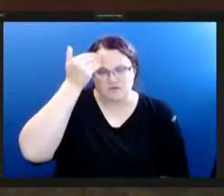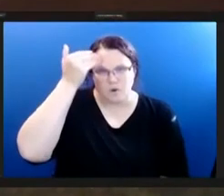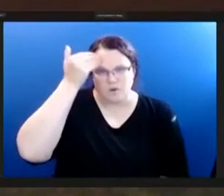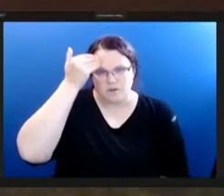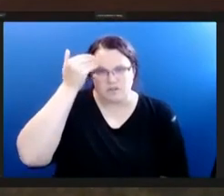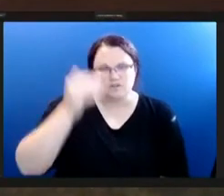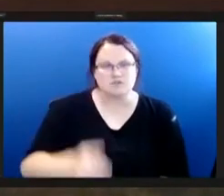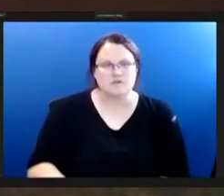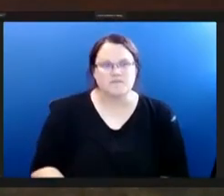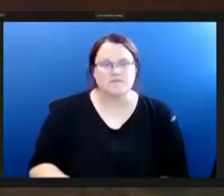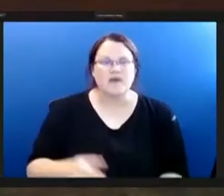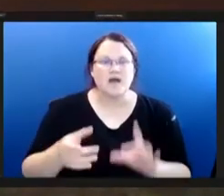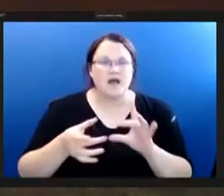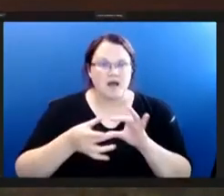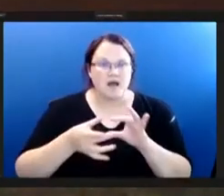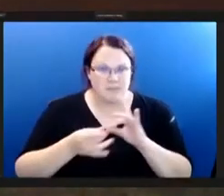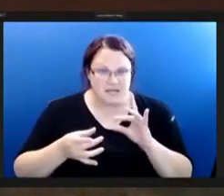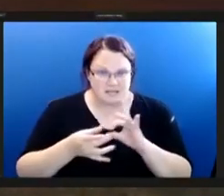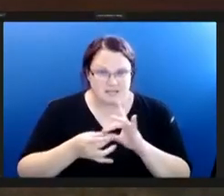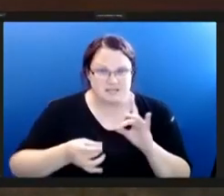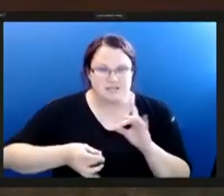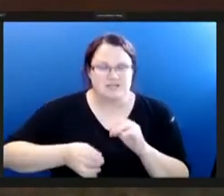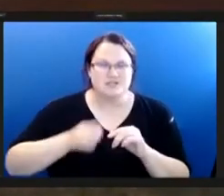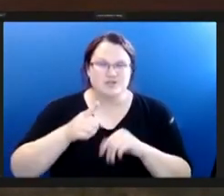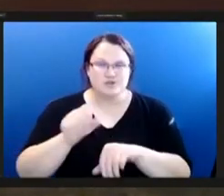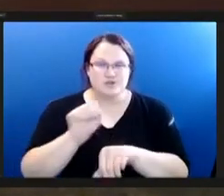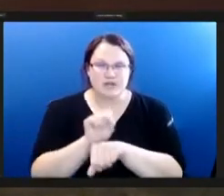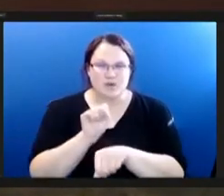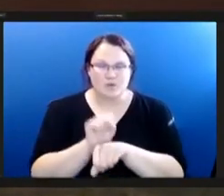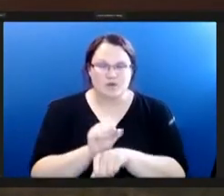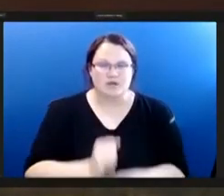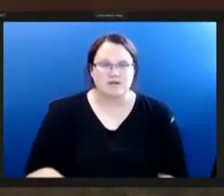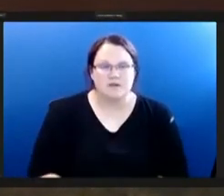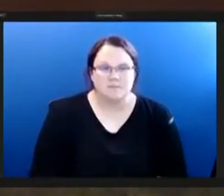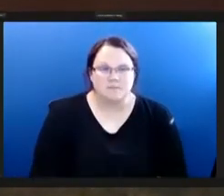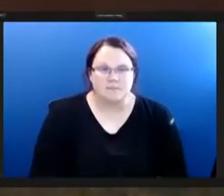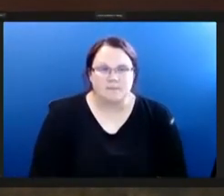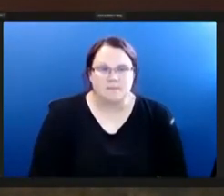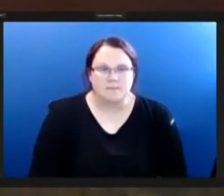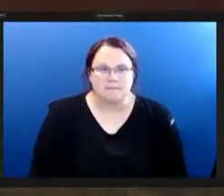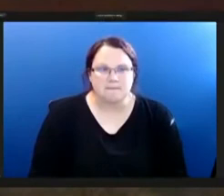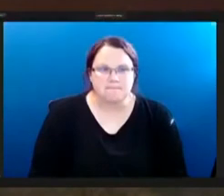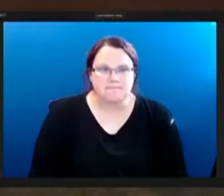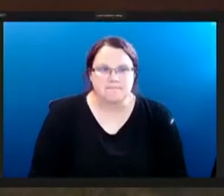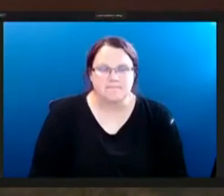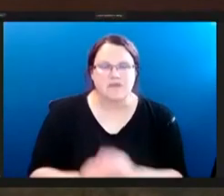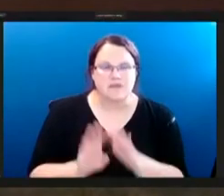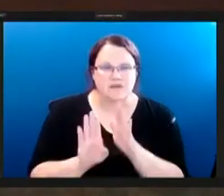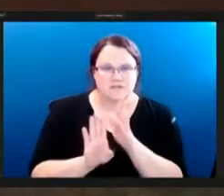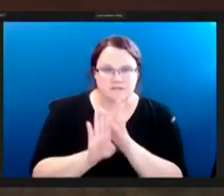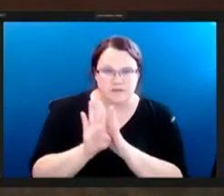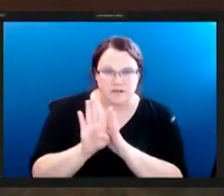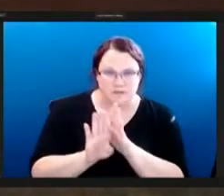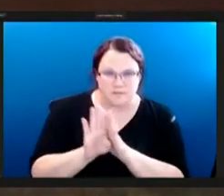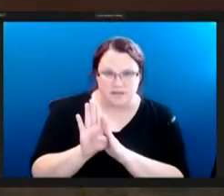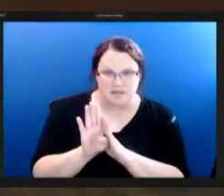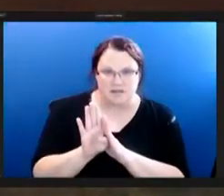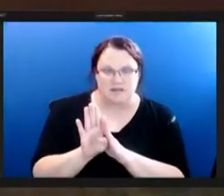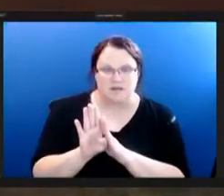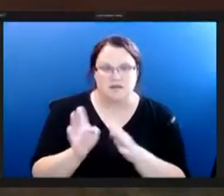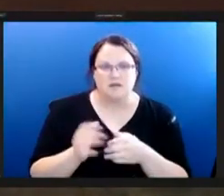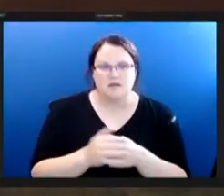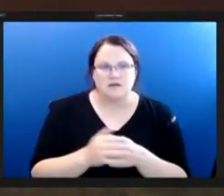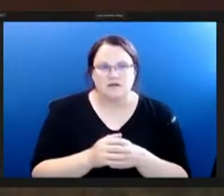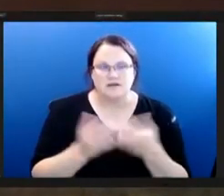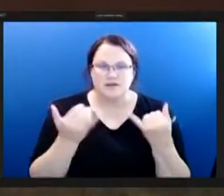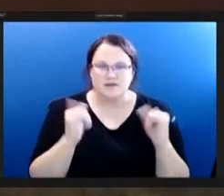a message that you've been working on and developing and furthering and that you're still